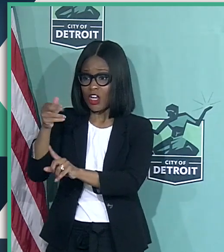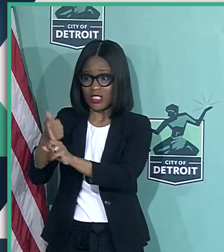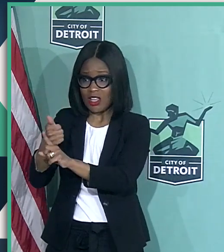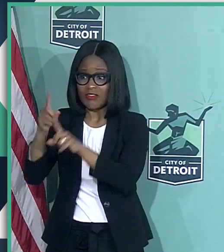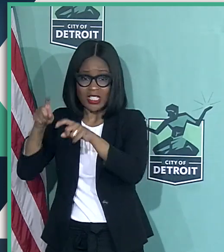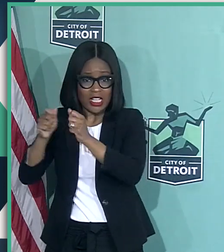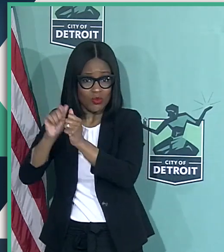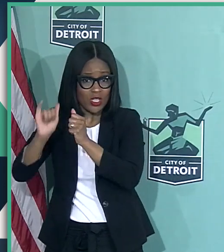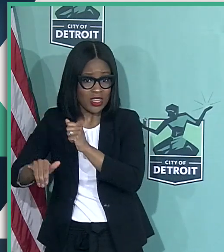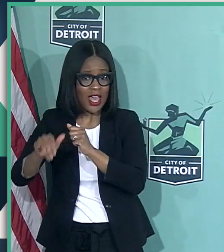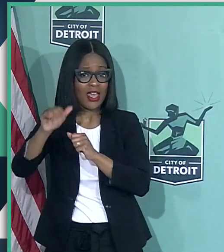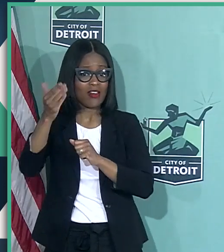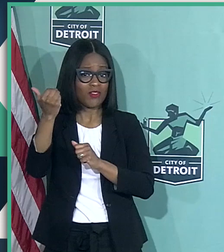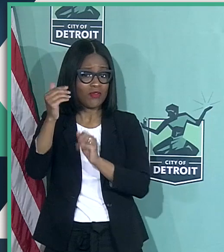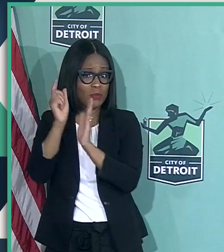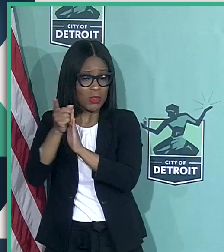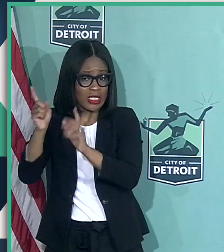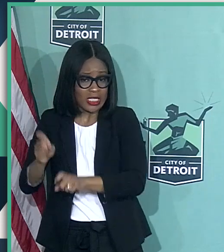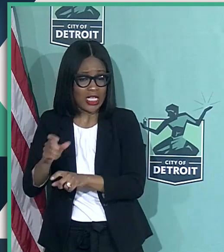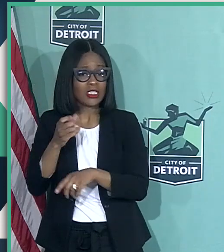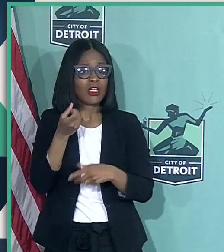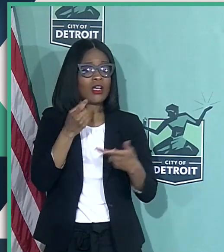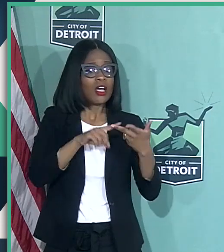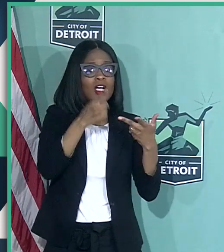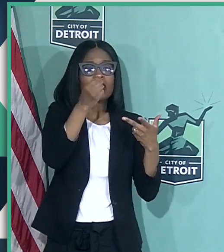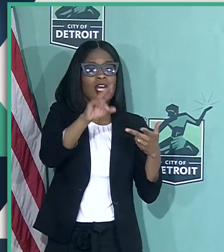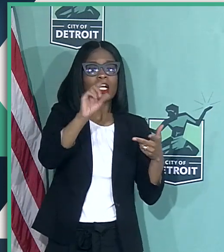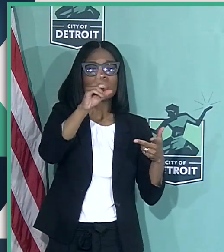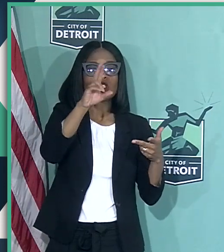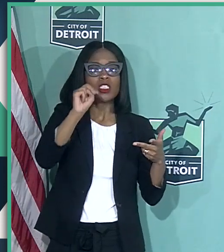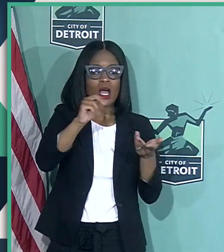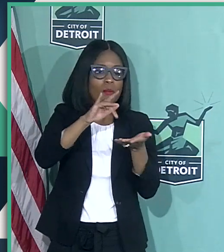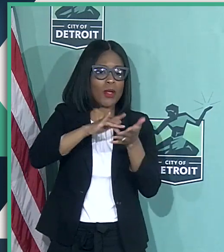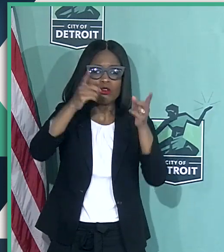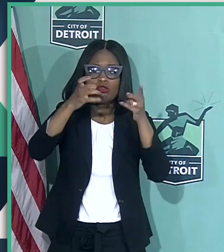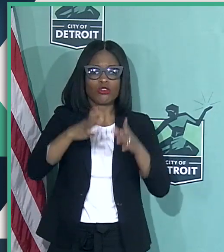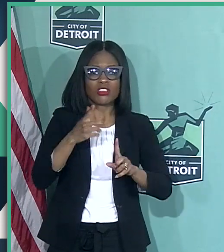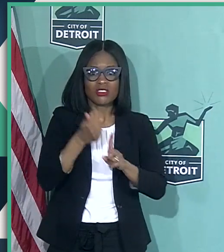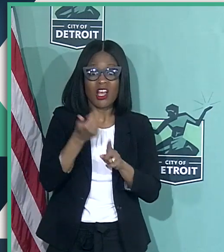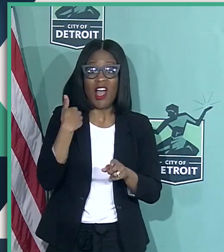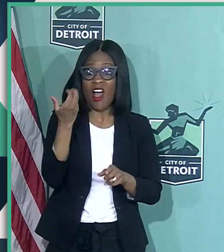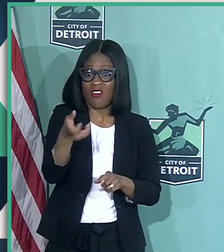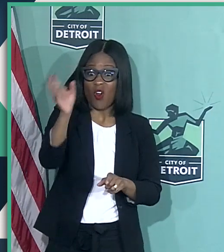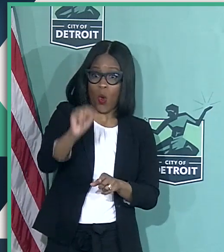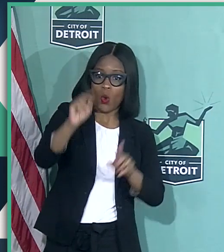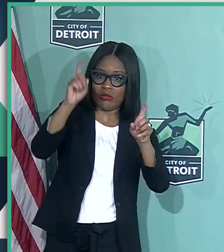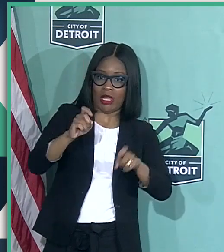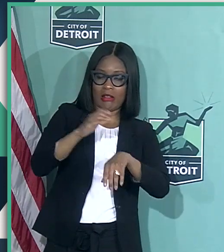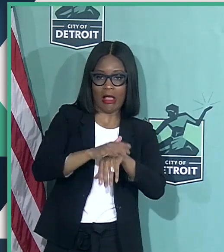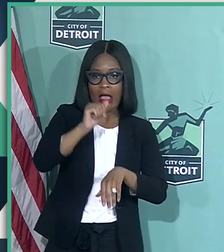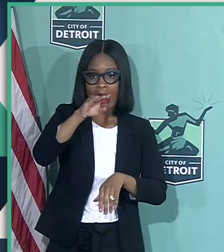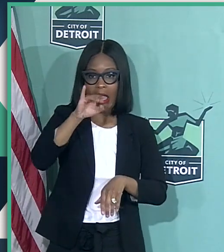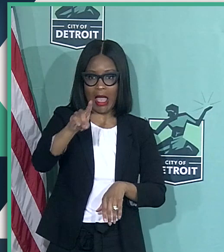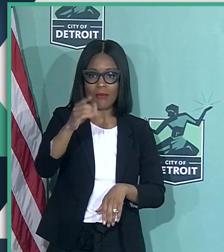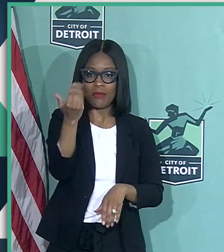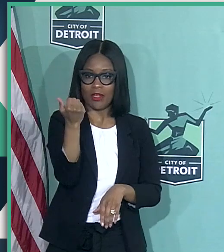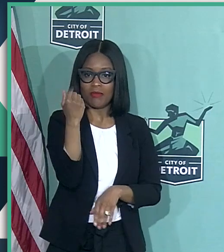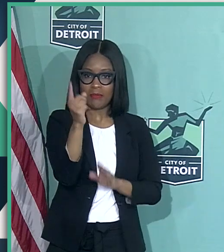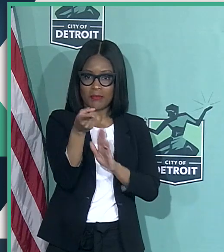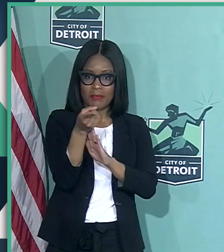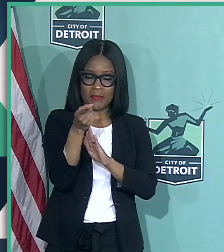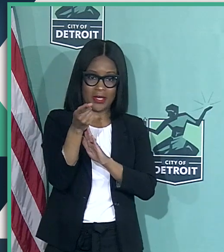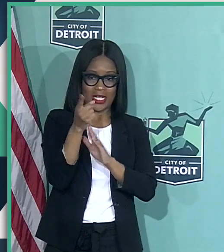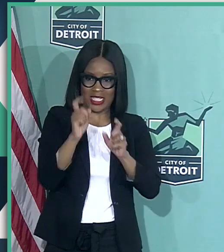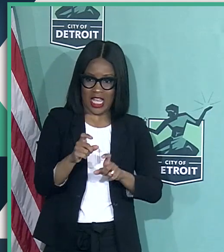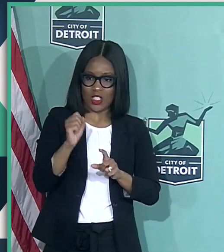Abbott 15-minute test. Dr. Dunn, our medical director, has his own tests on the Abbott 15-minute test. We're